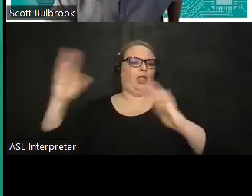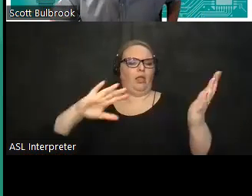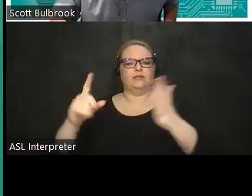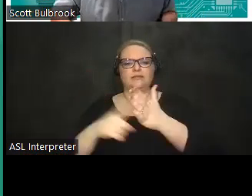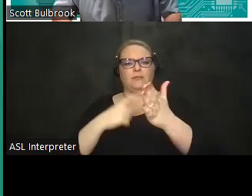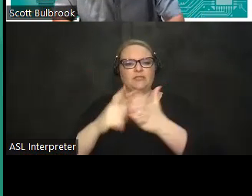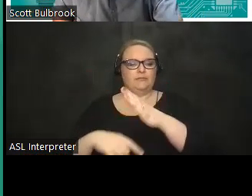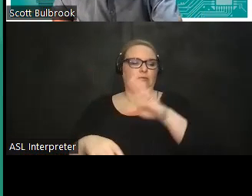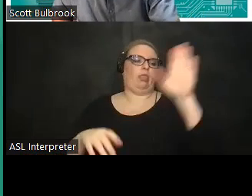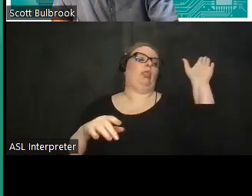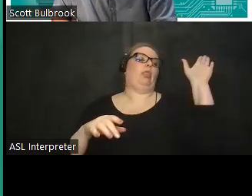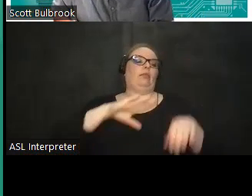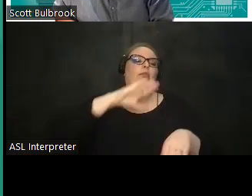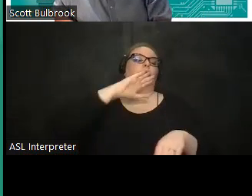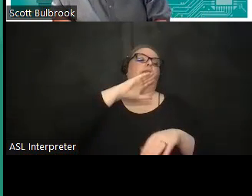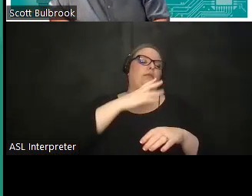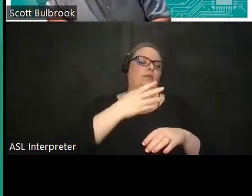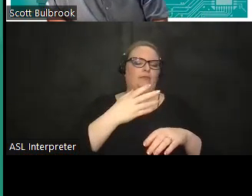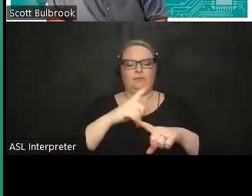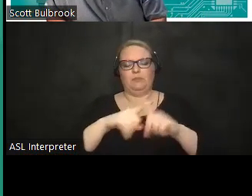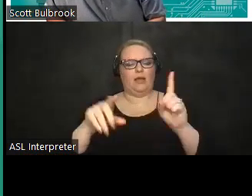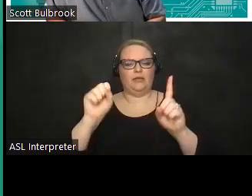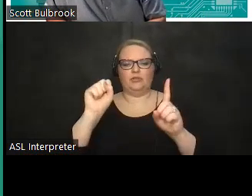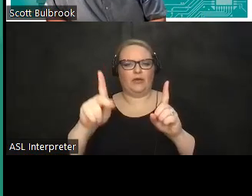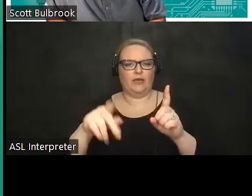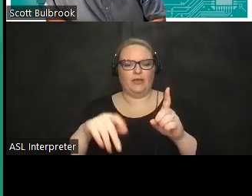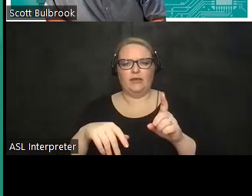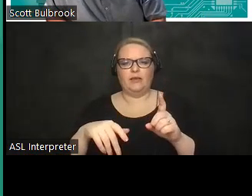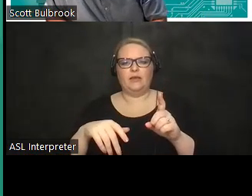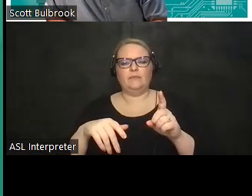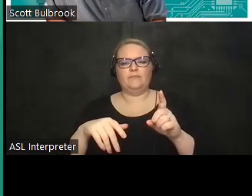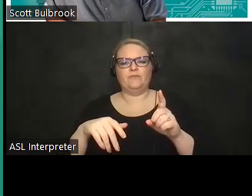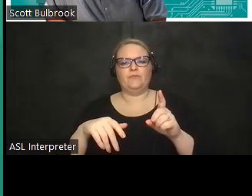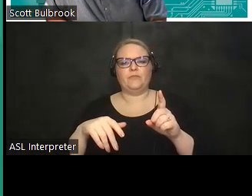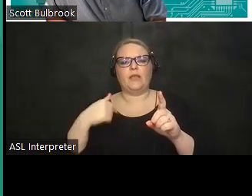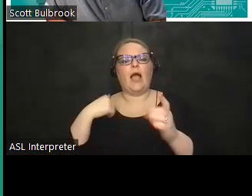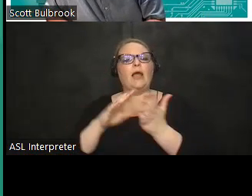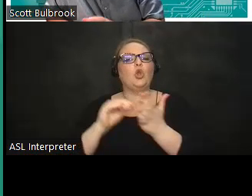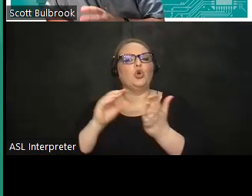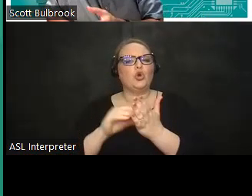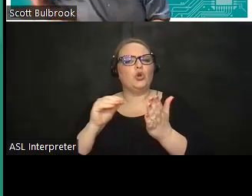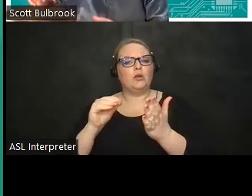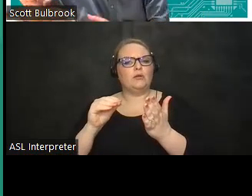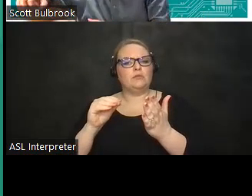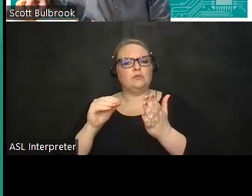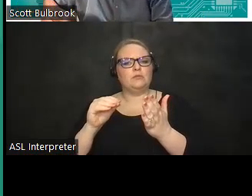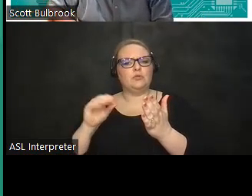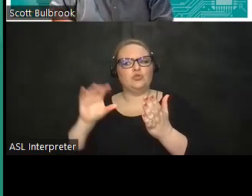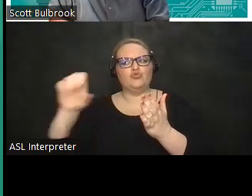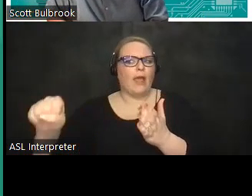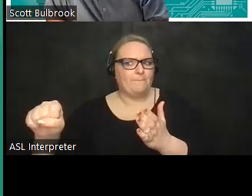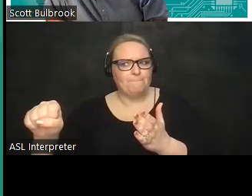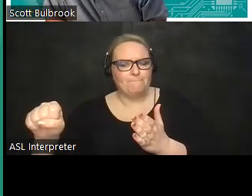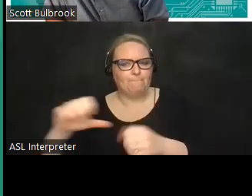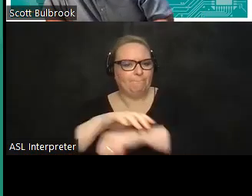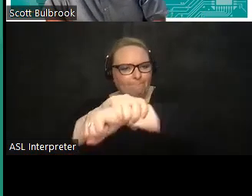uh but you know that's okay and uh you know uh i've learned that it's it's okay to sort of grab his arm and make it